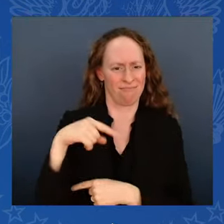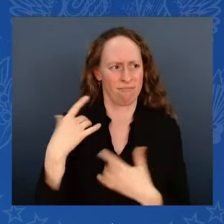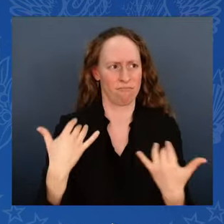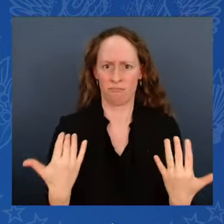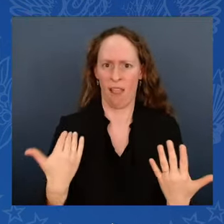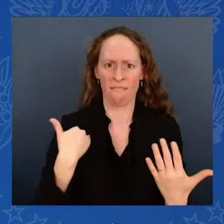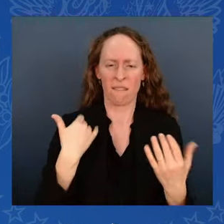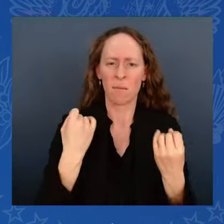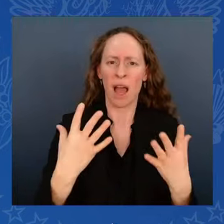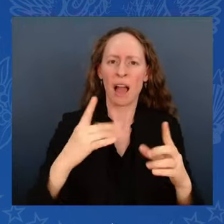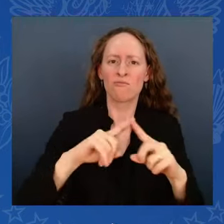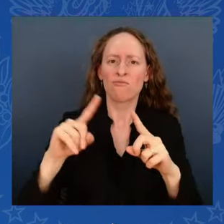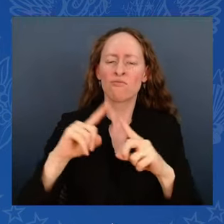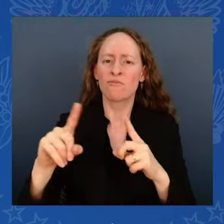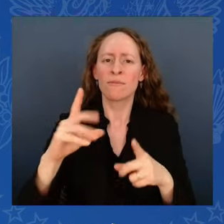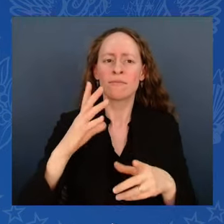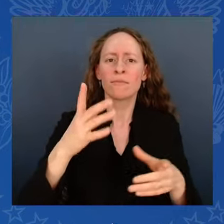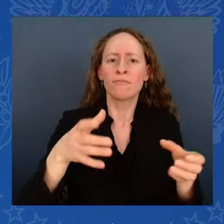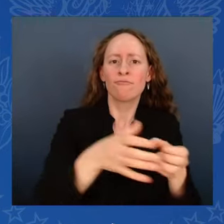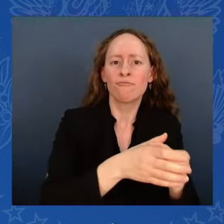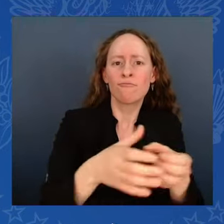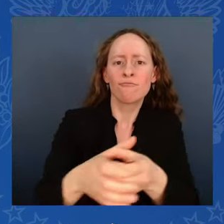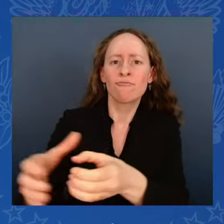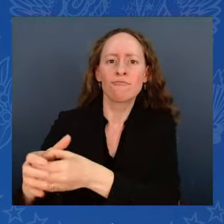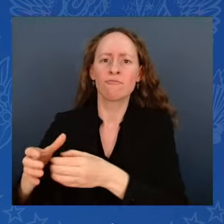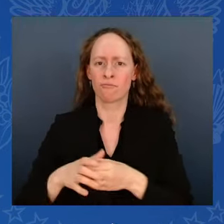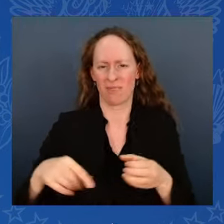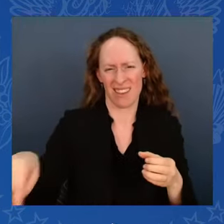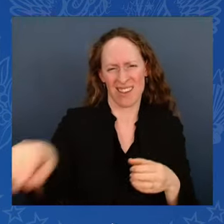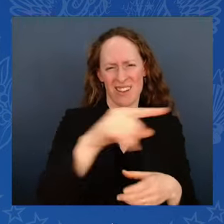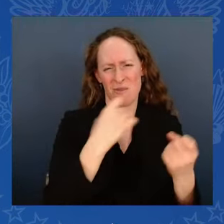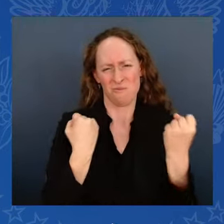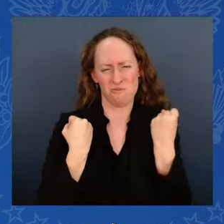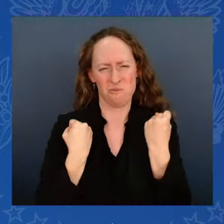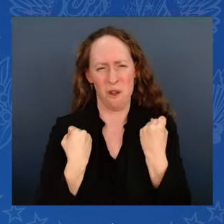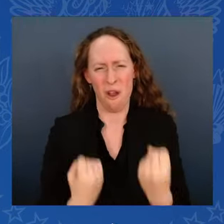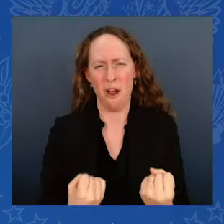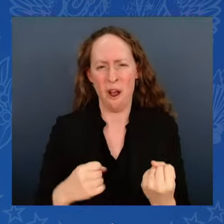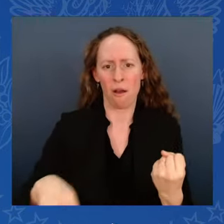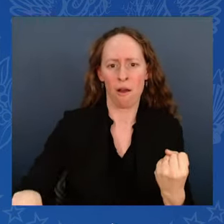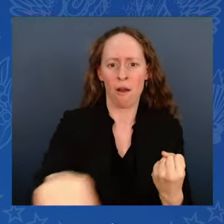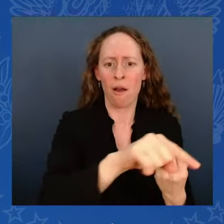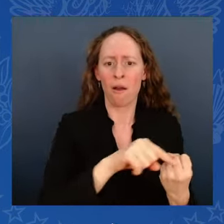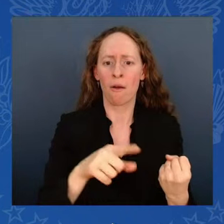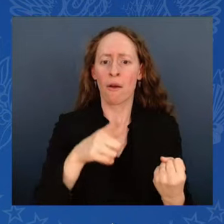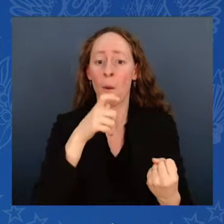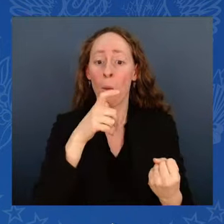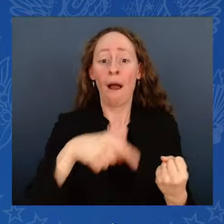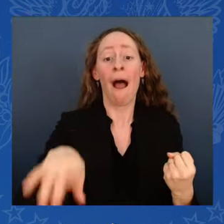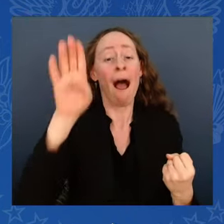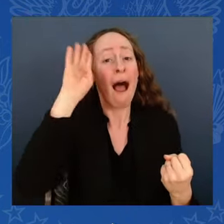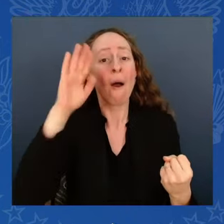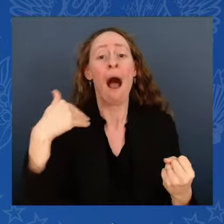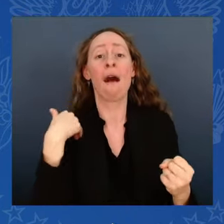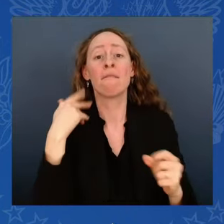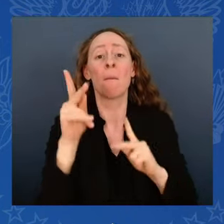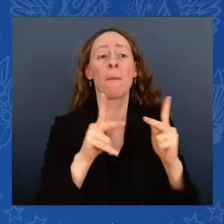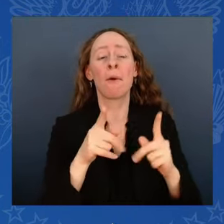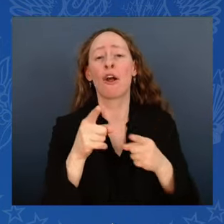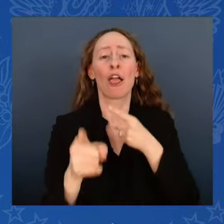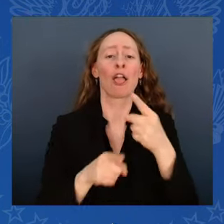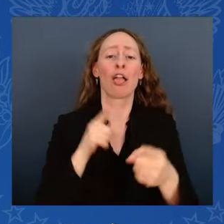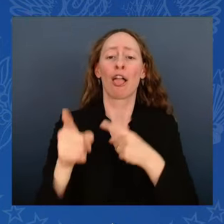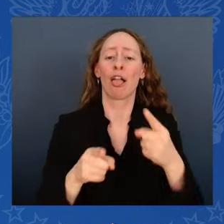heckler in chief. You will not heckle out here for me today. But we engage those in